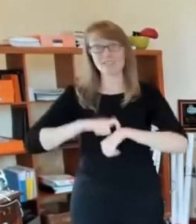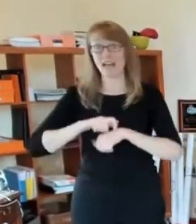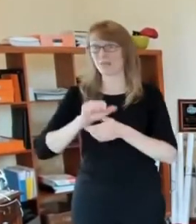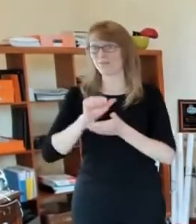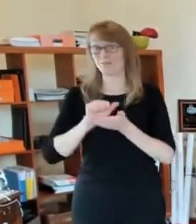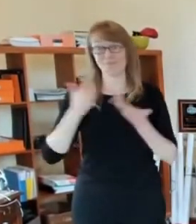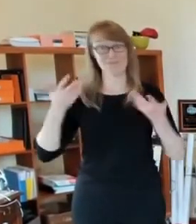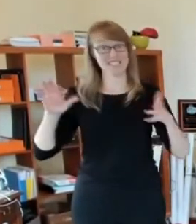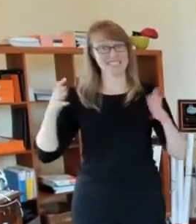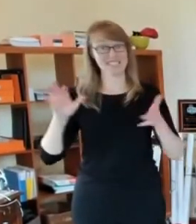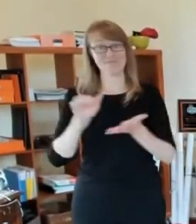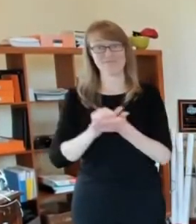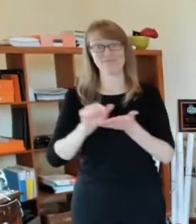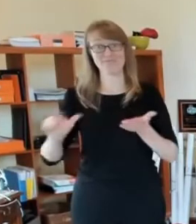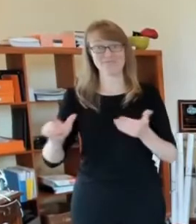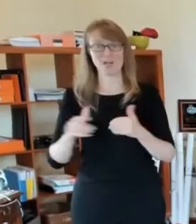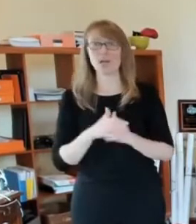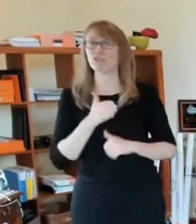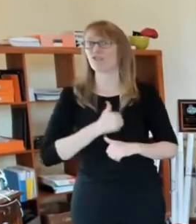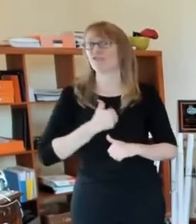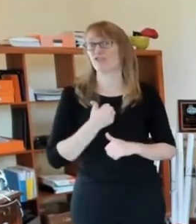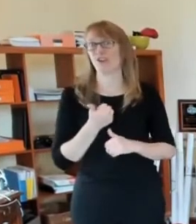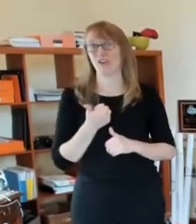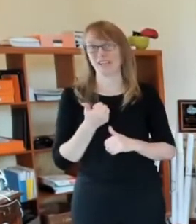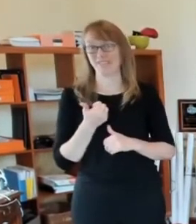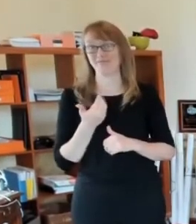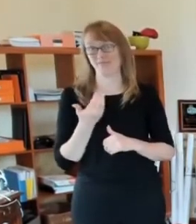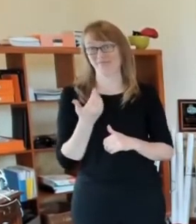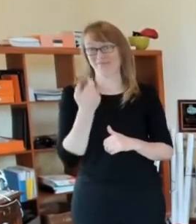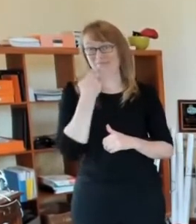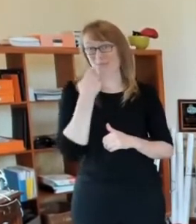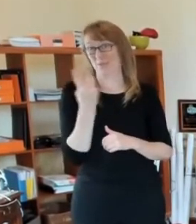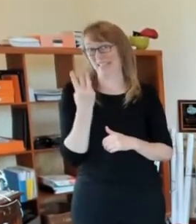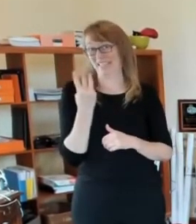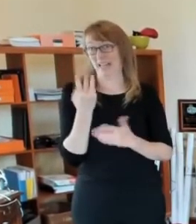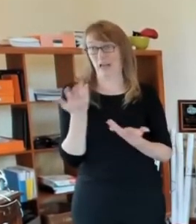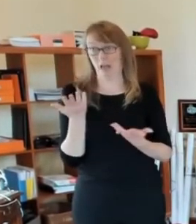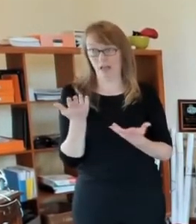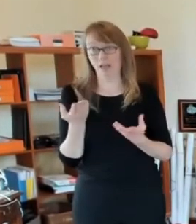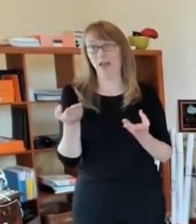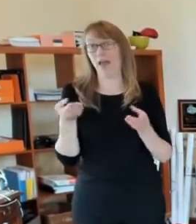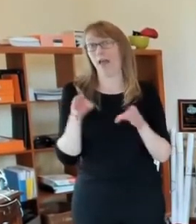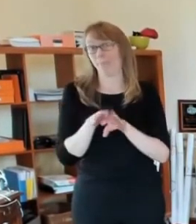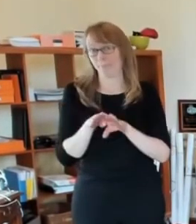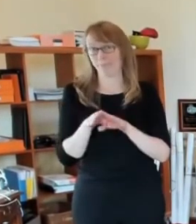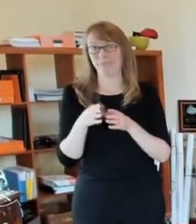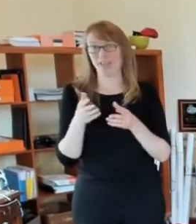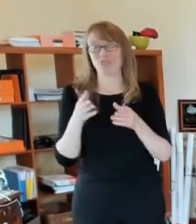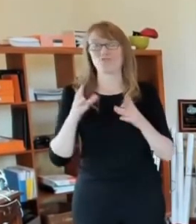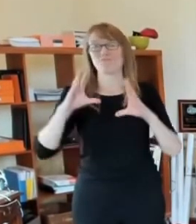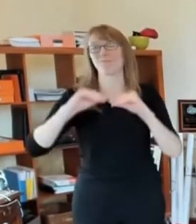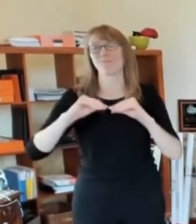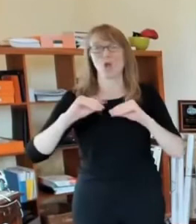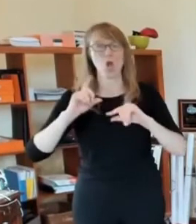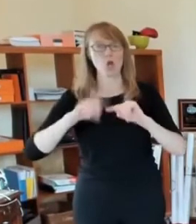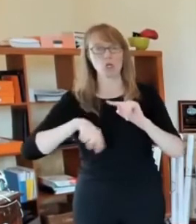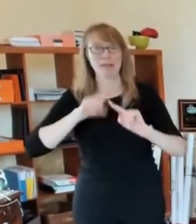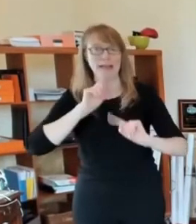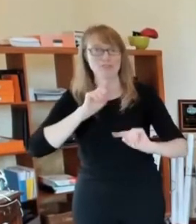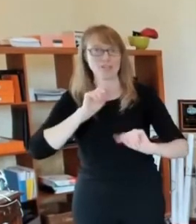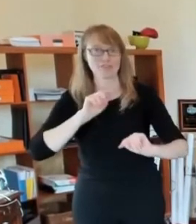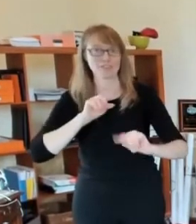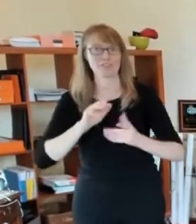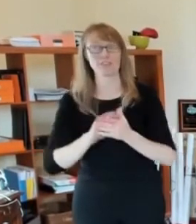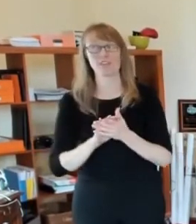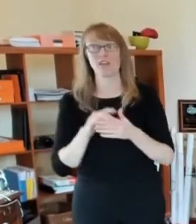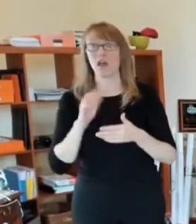Sorry we weren't able to take questions on Wednesday and uh, but we've just had sort of a packed schedule here. I hope everybody has a great